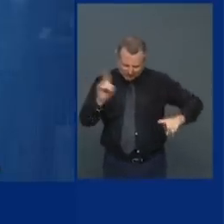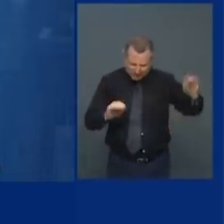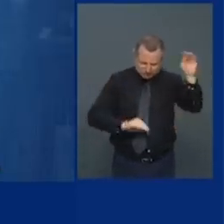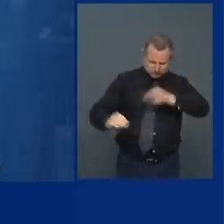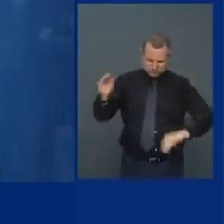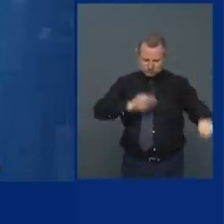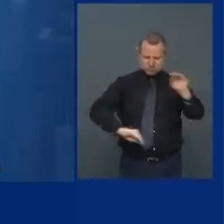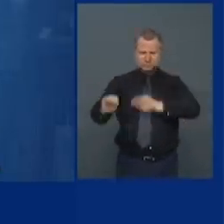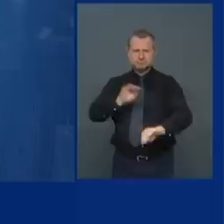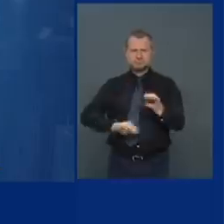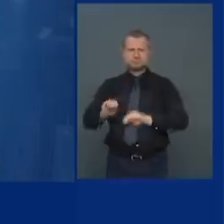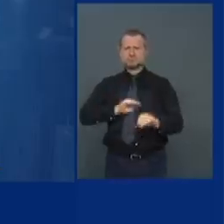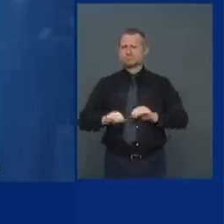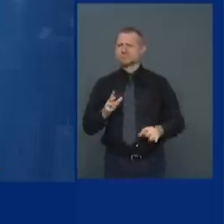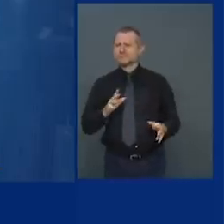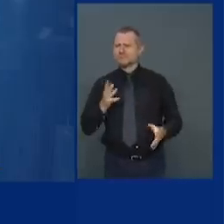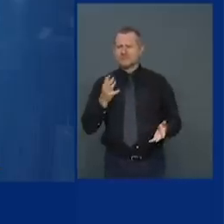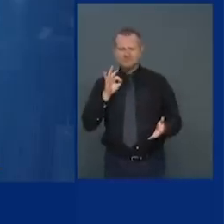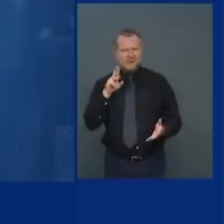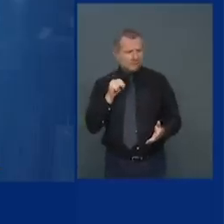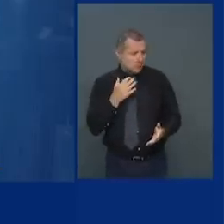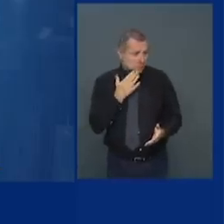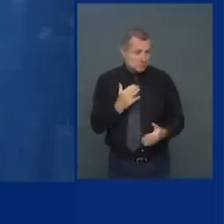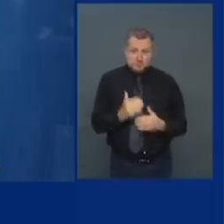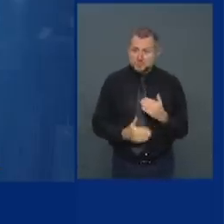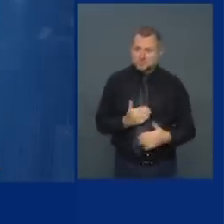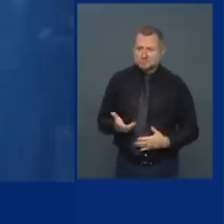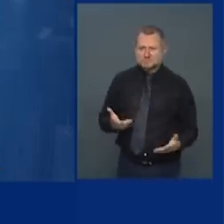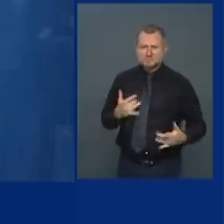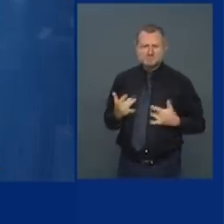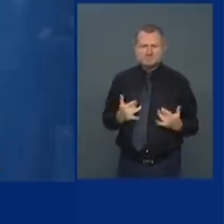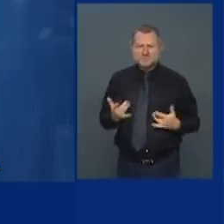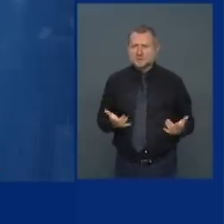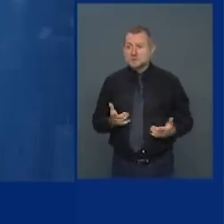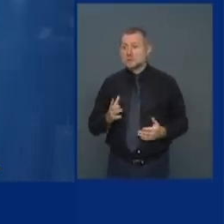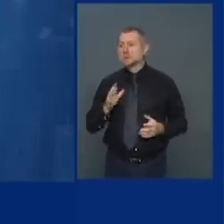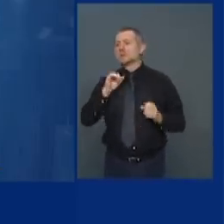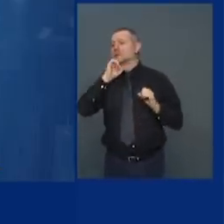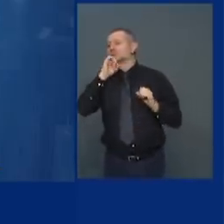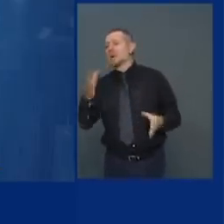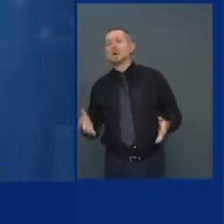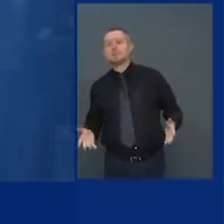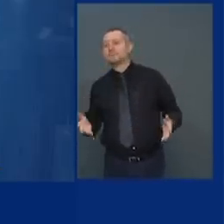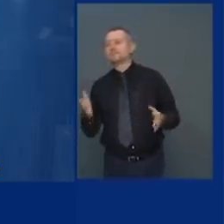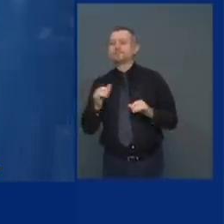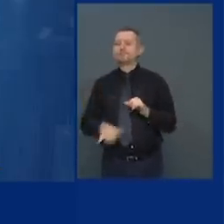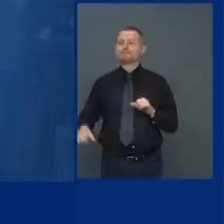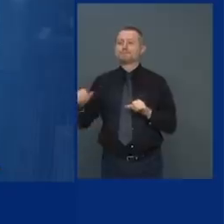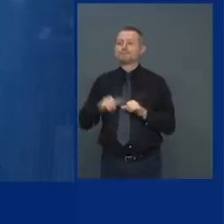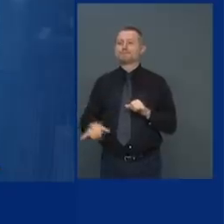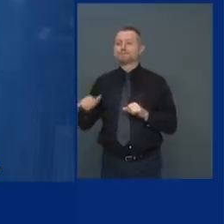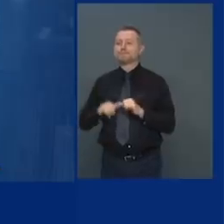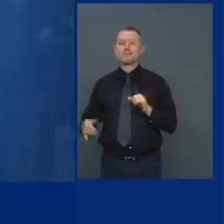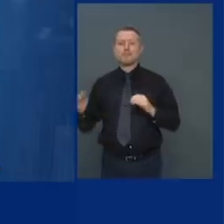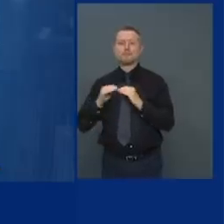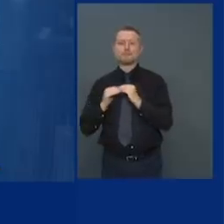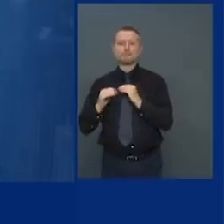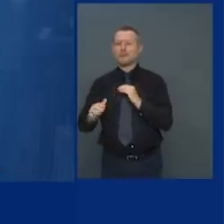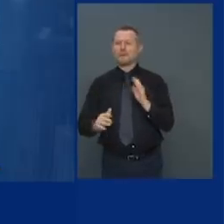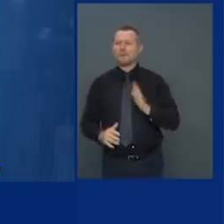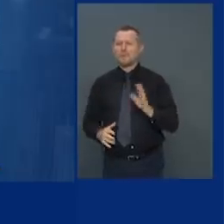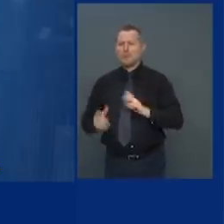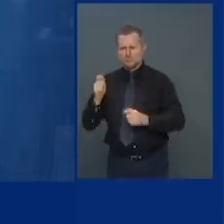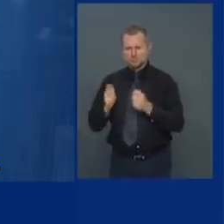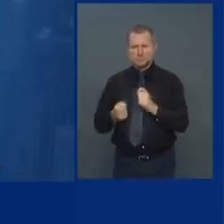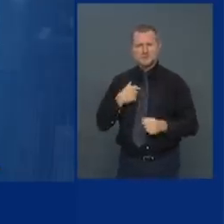right nothing is static in life we're redesigning our education system now remote